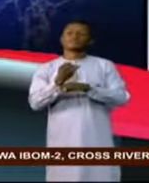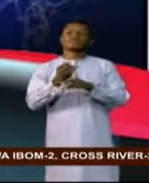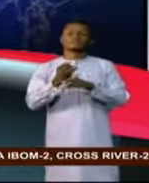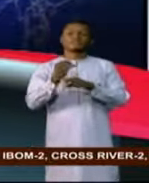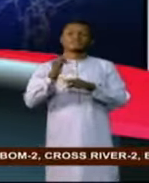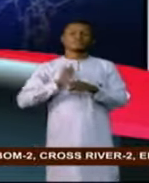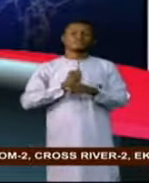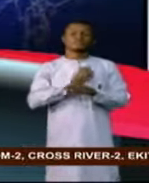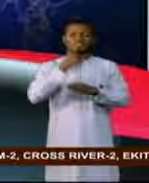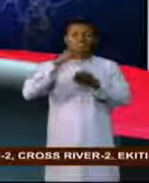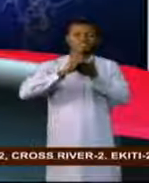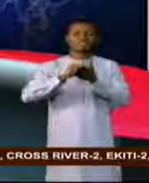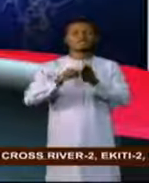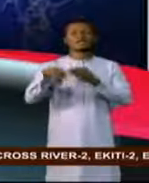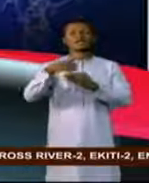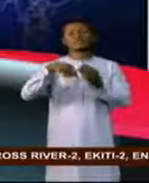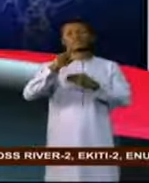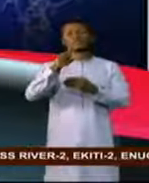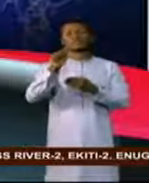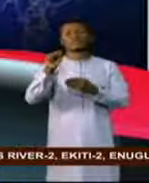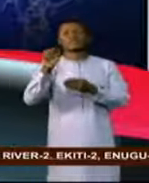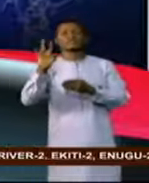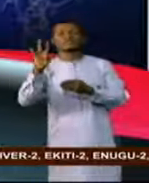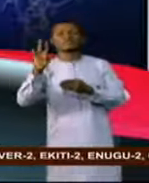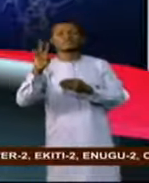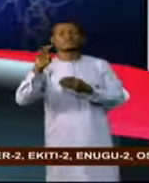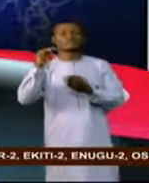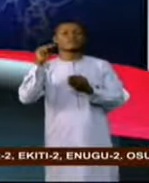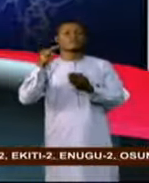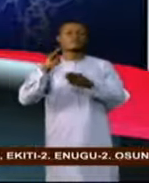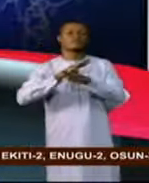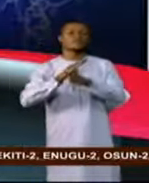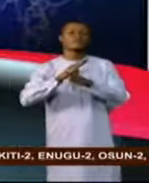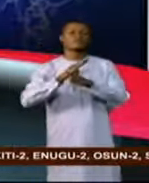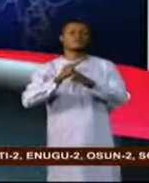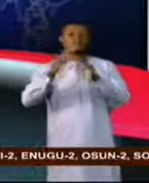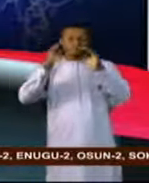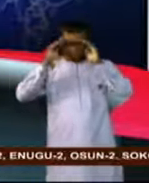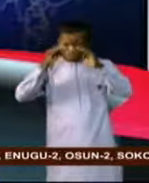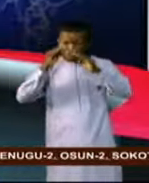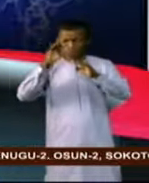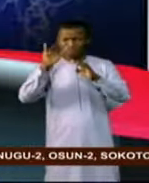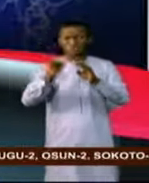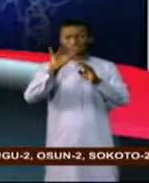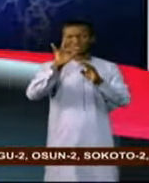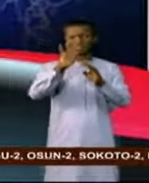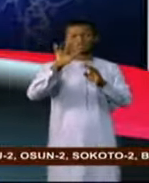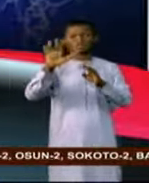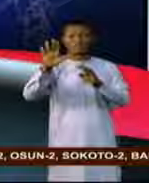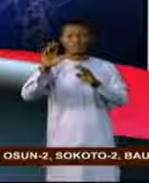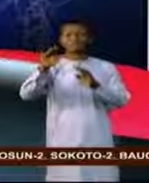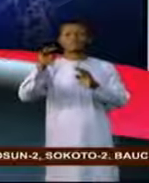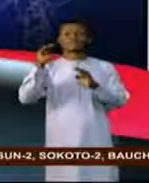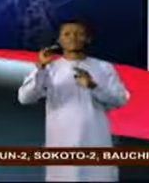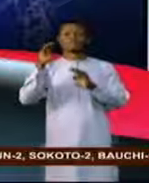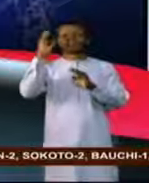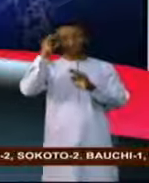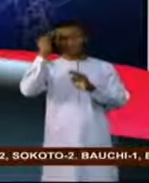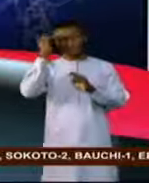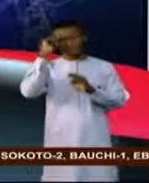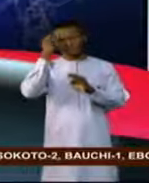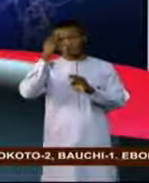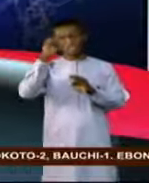said about 1.7 million businesses will be captured by the 75 billion Naira federal government's